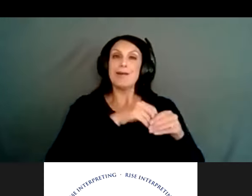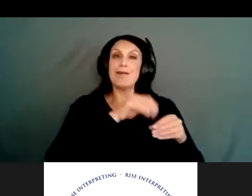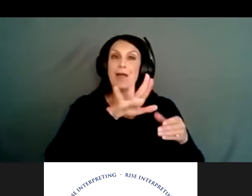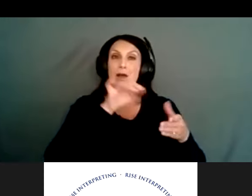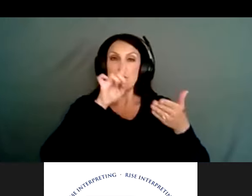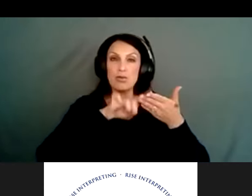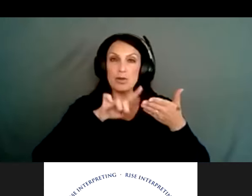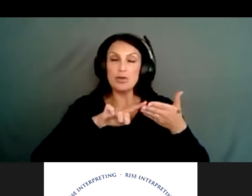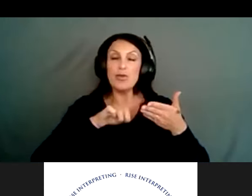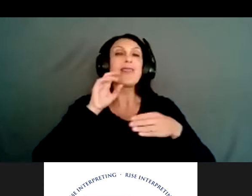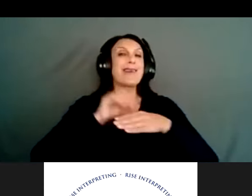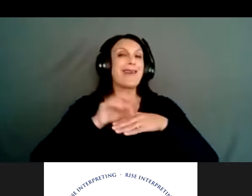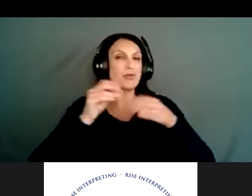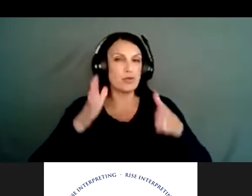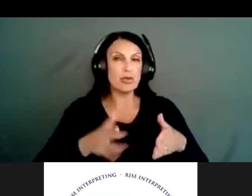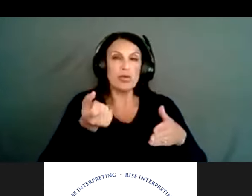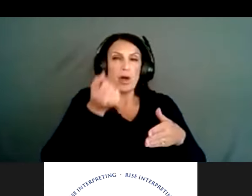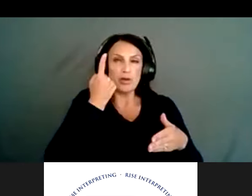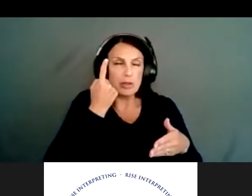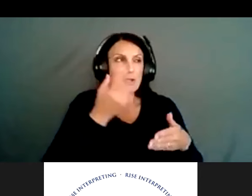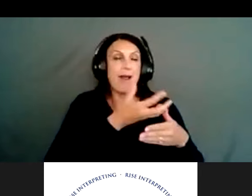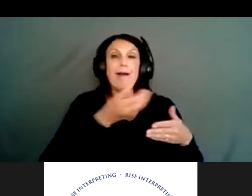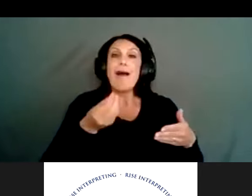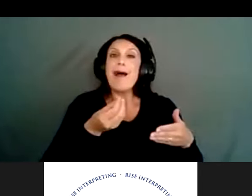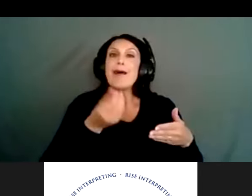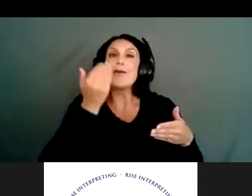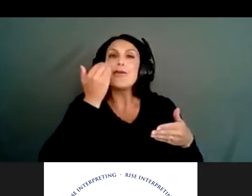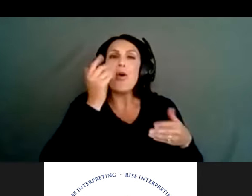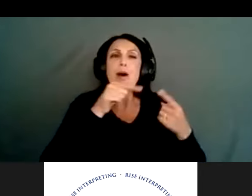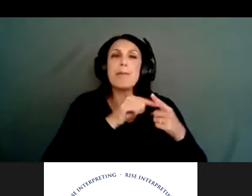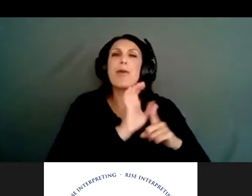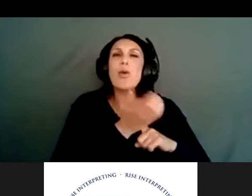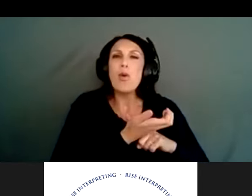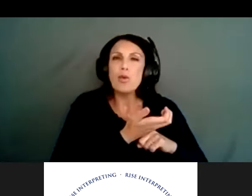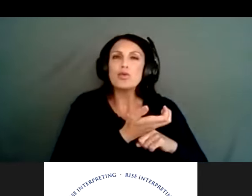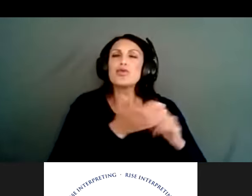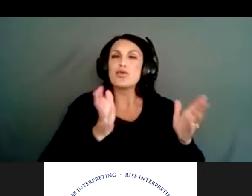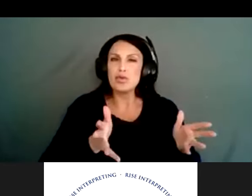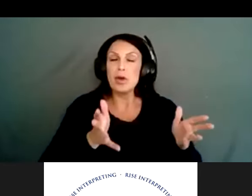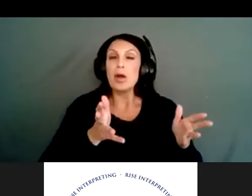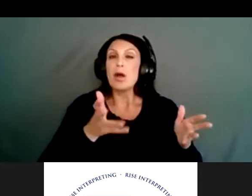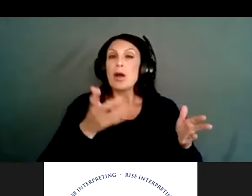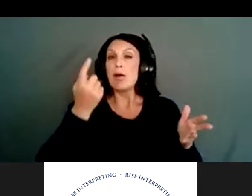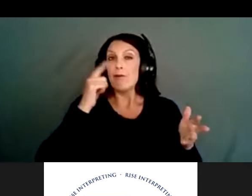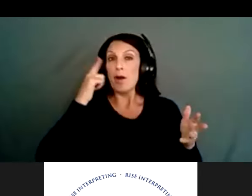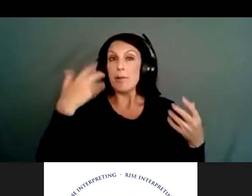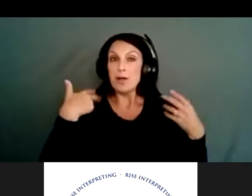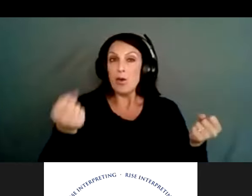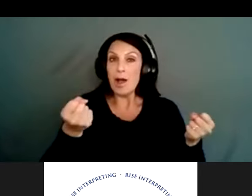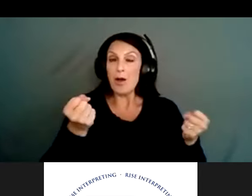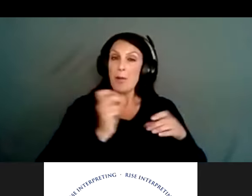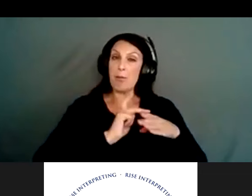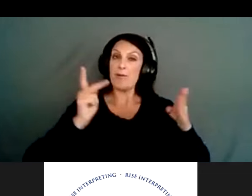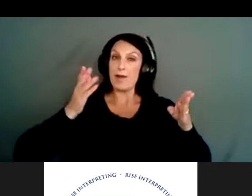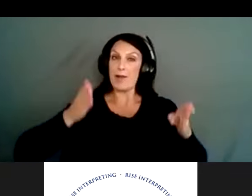also in the culture. One of the things that I do and one of the efforts I've seen be effective is for mental health professionals who are